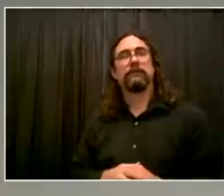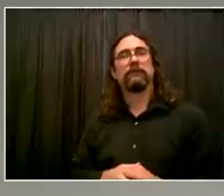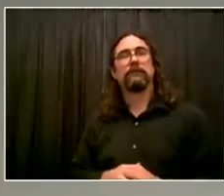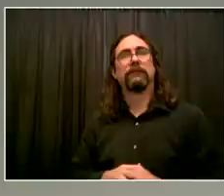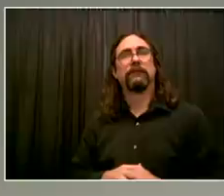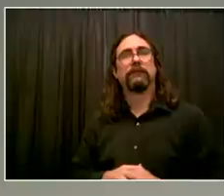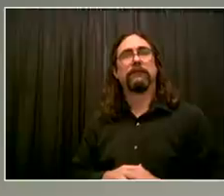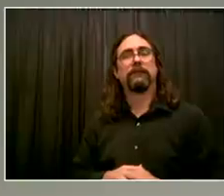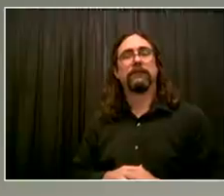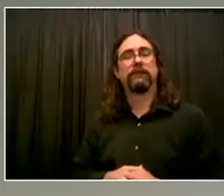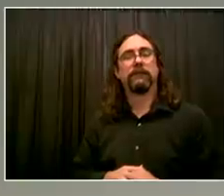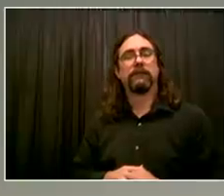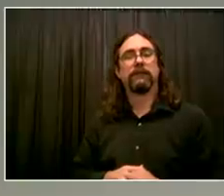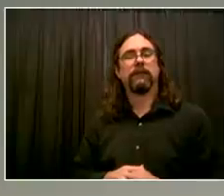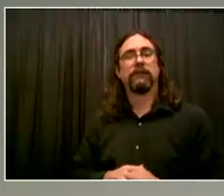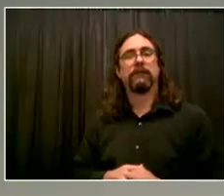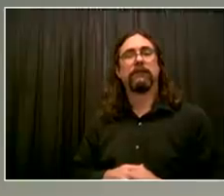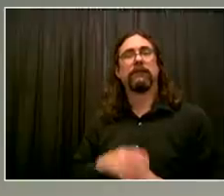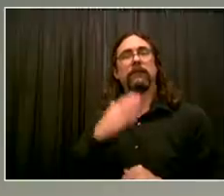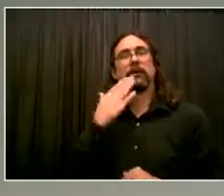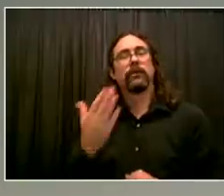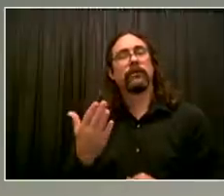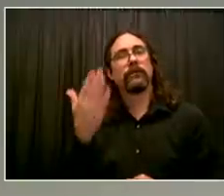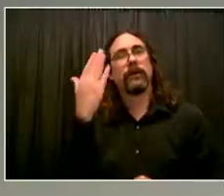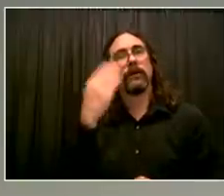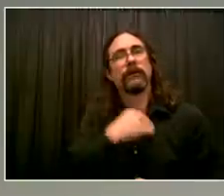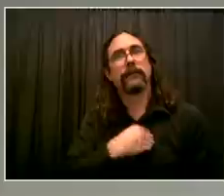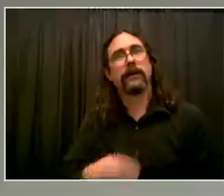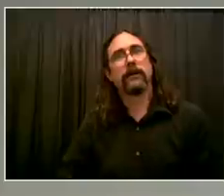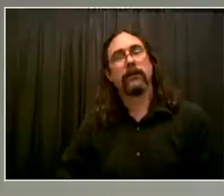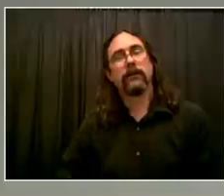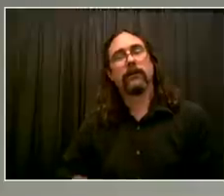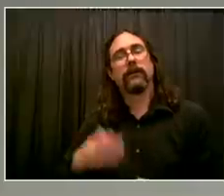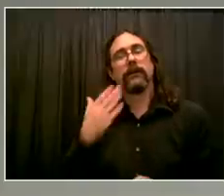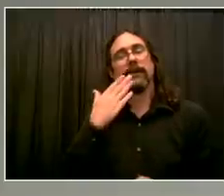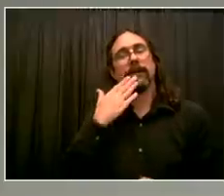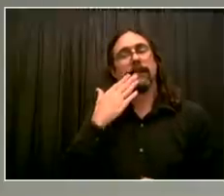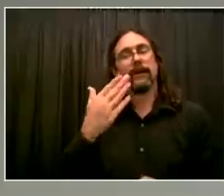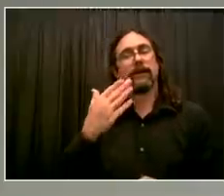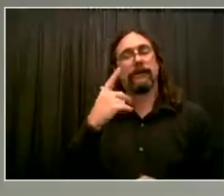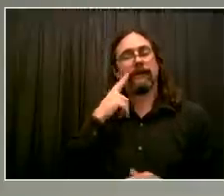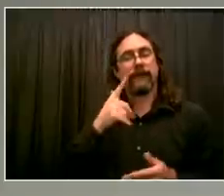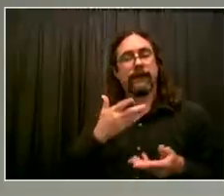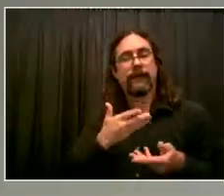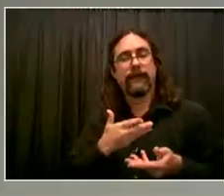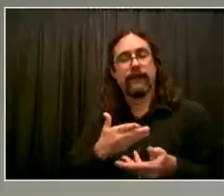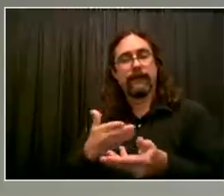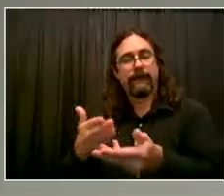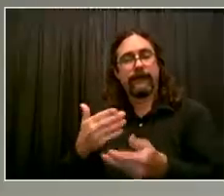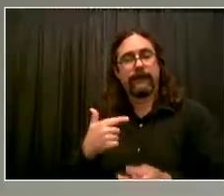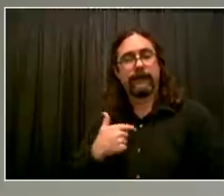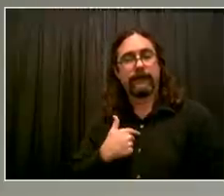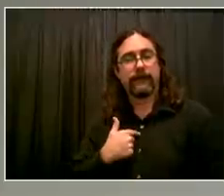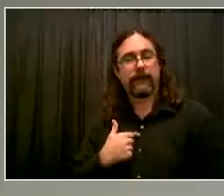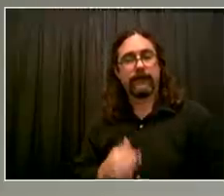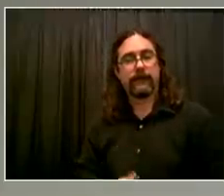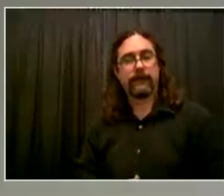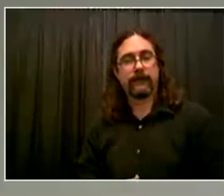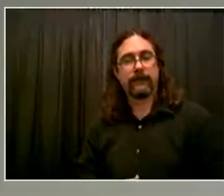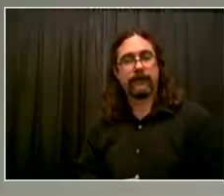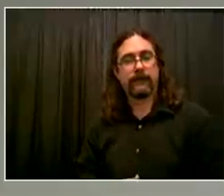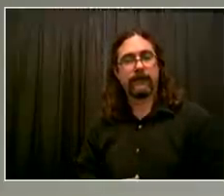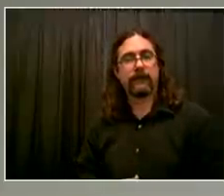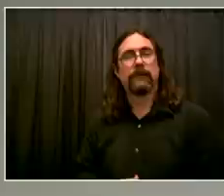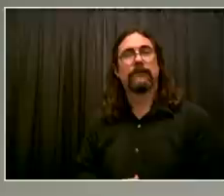Thank you for having me on and thank you for talking about the relief that we need to help our homeowners for